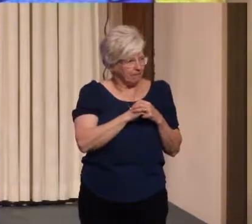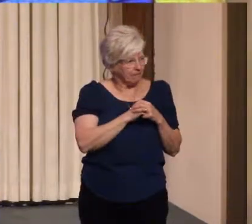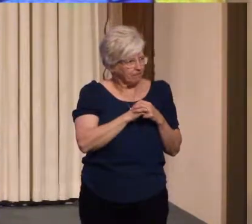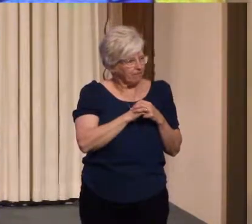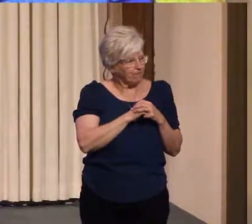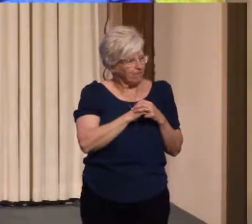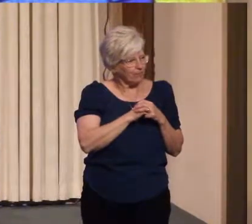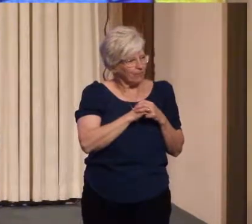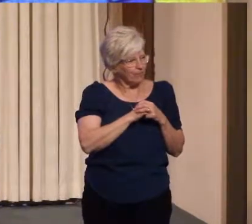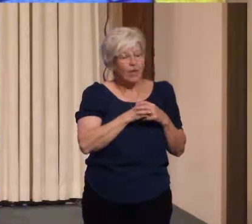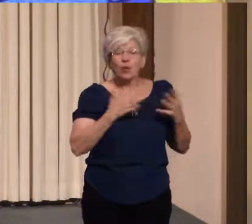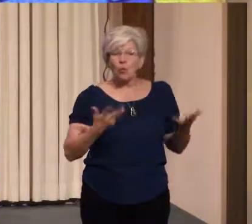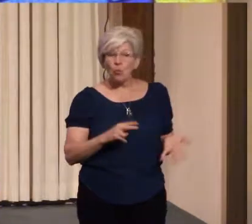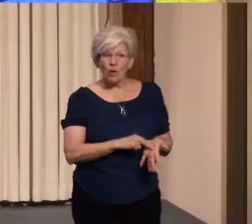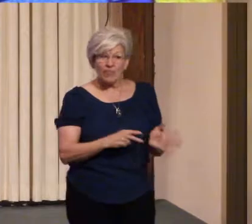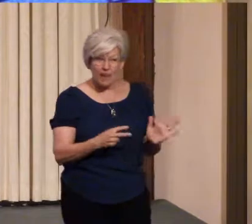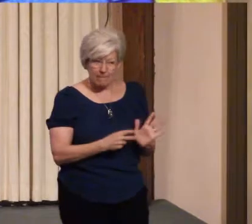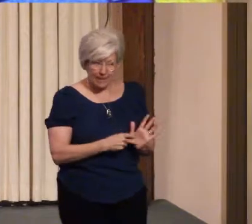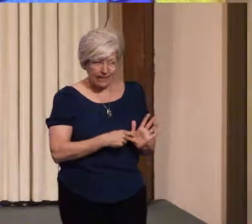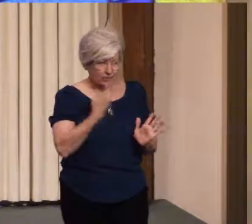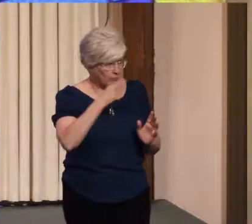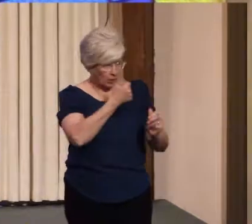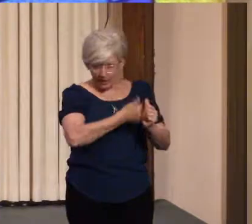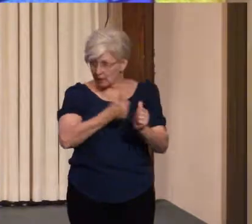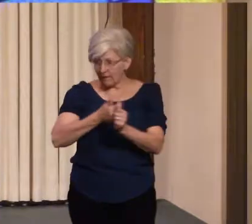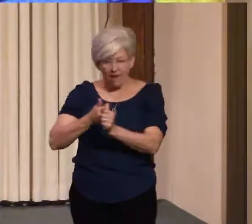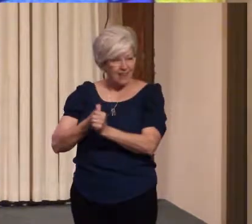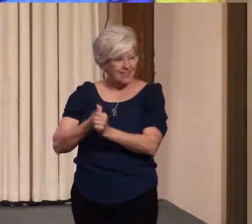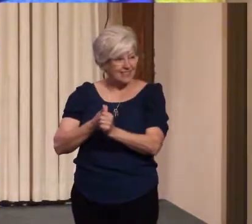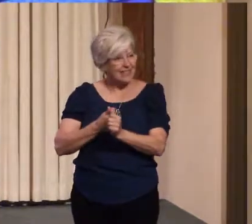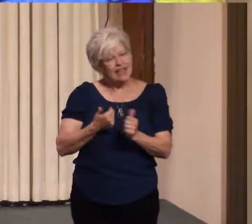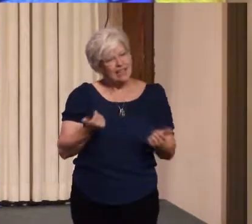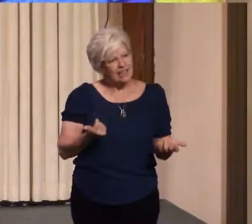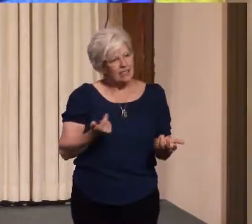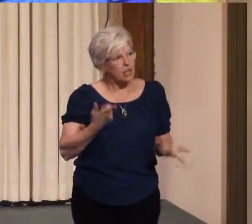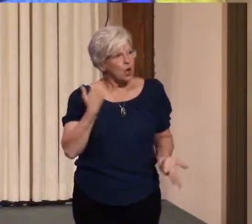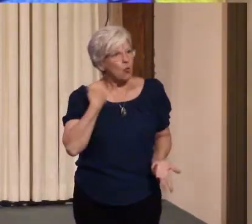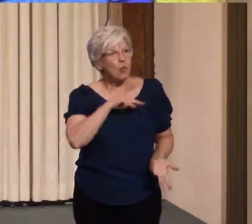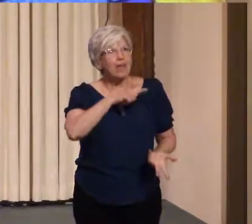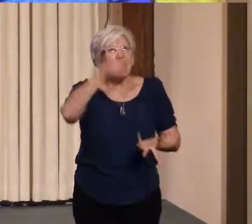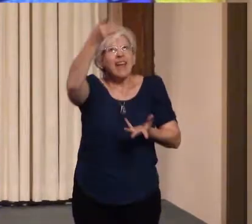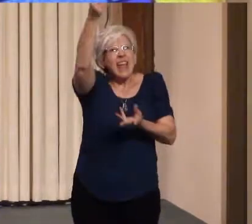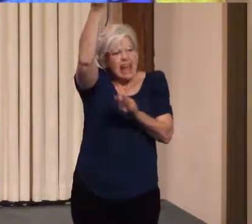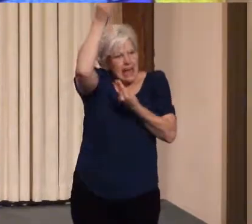And what that means to each of us is that we inherit this power